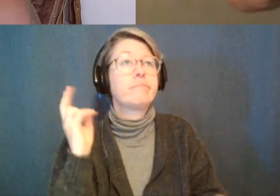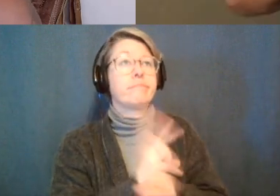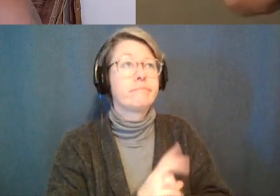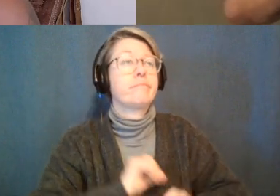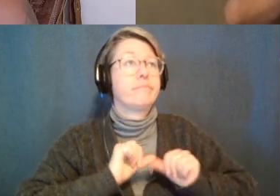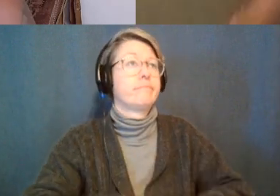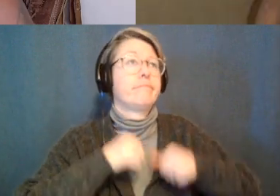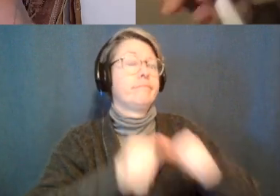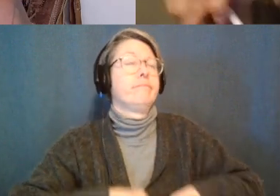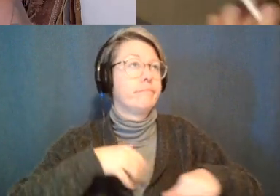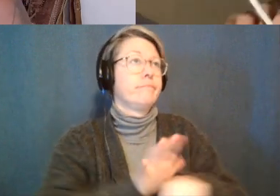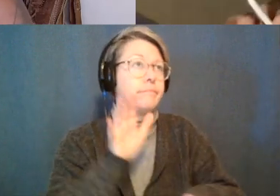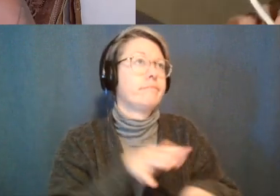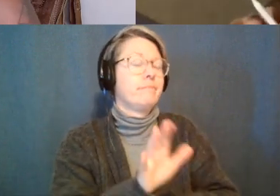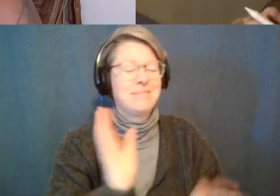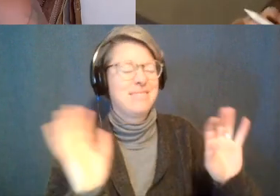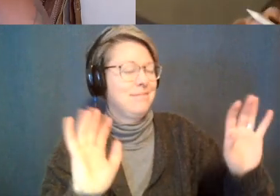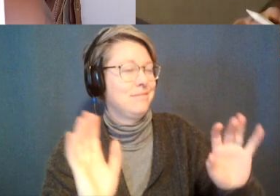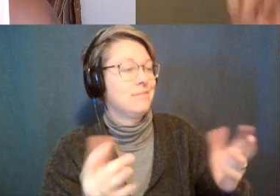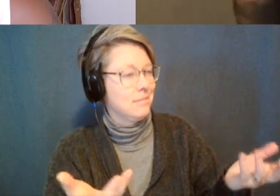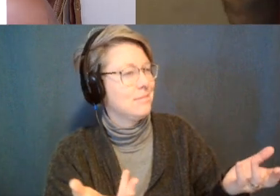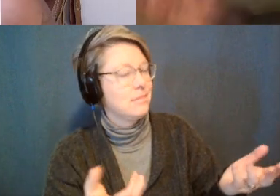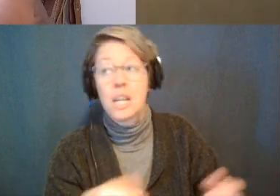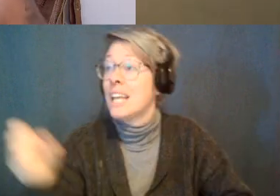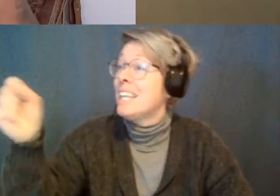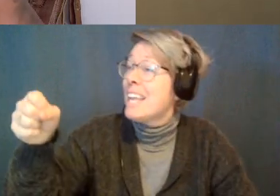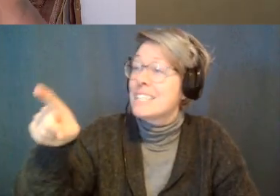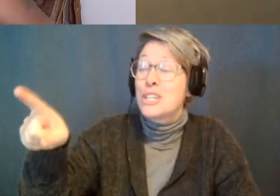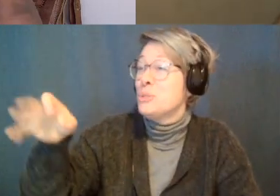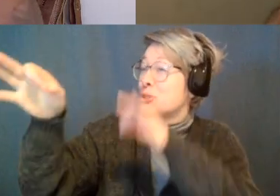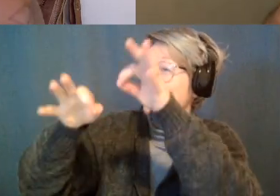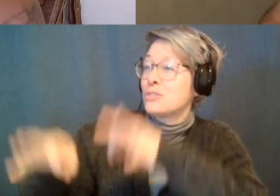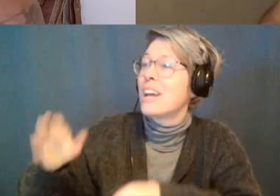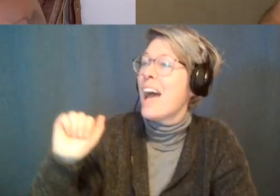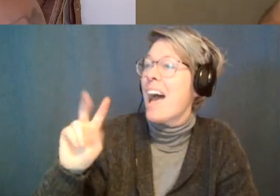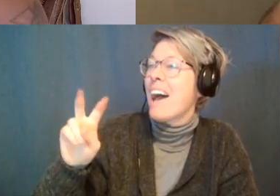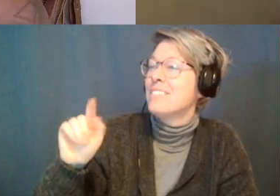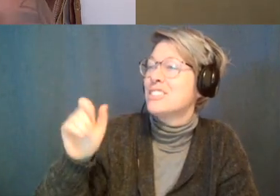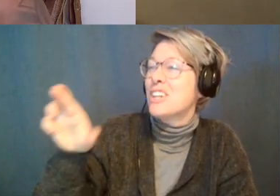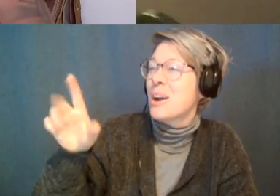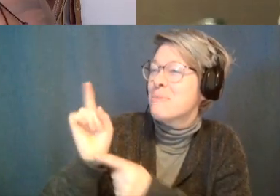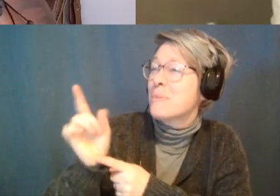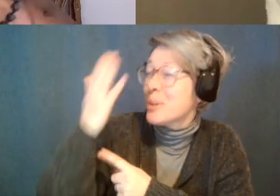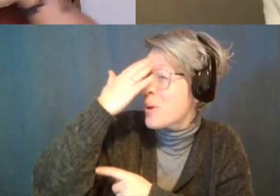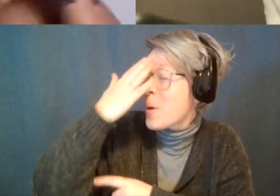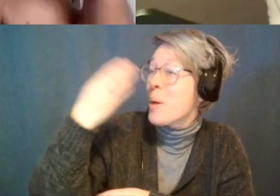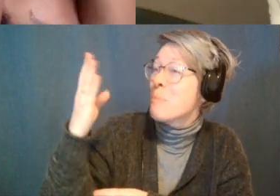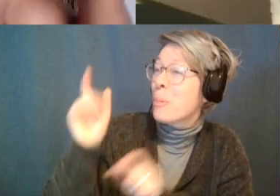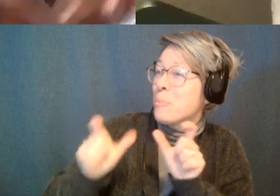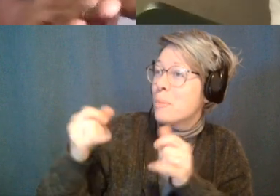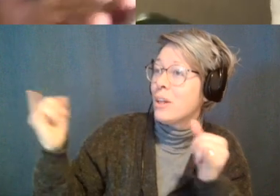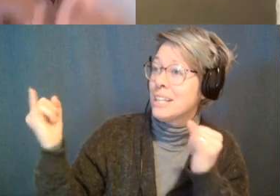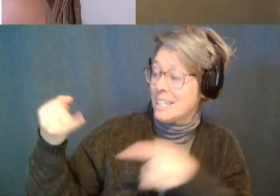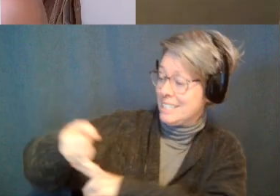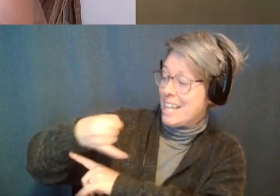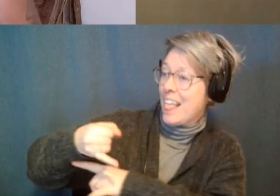yes yeah that's um you just described an avatar moment you know when they link tails yes and it's just like you